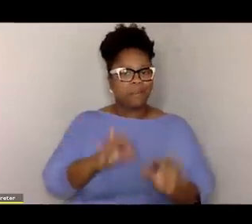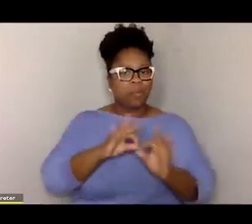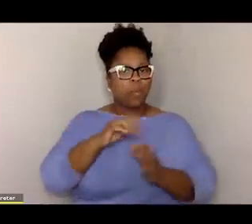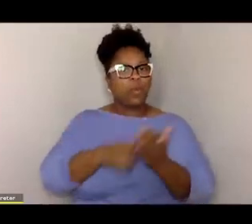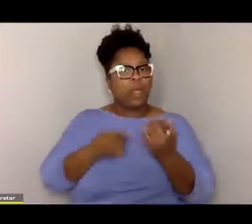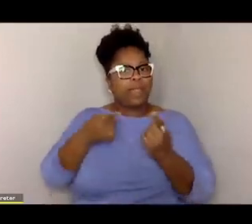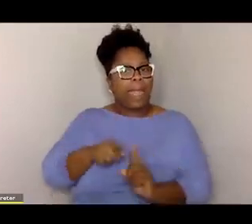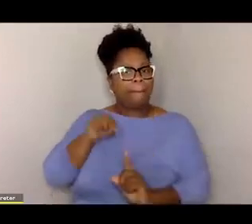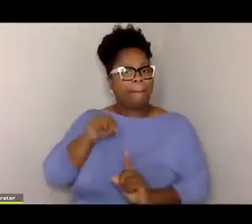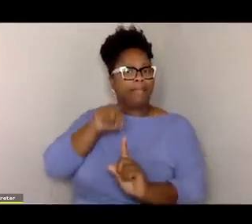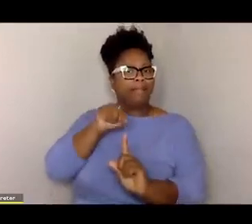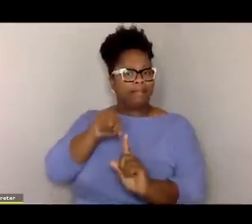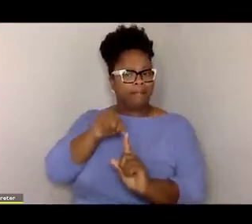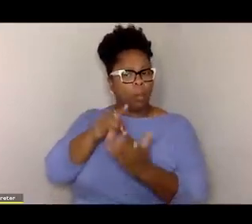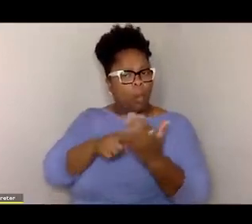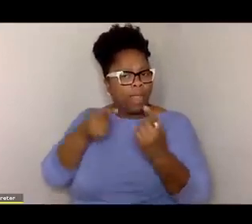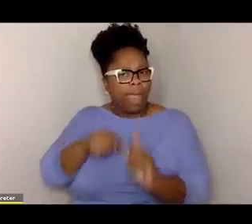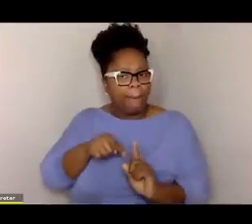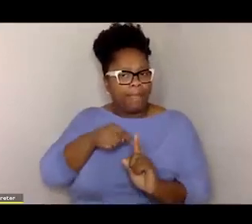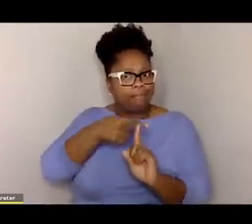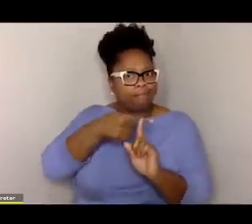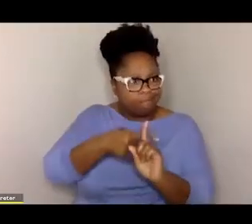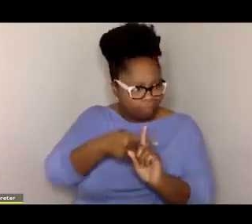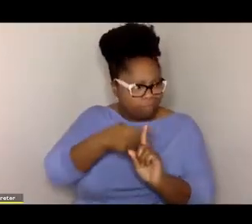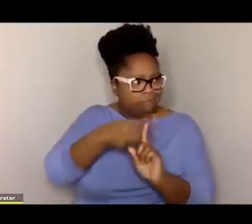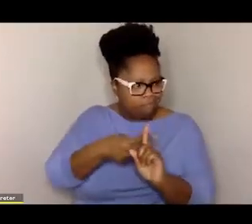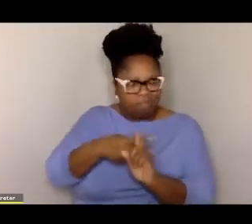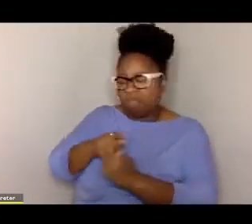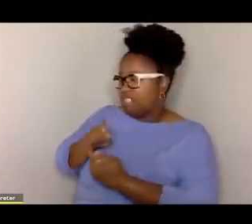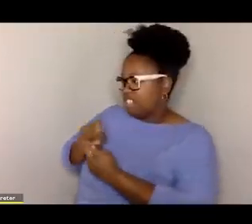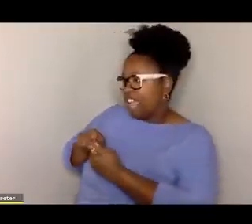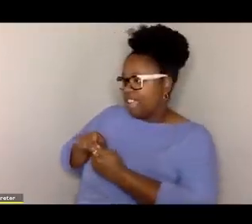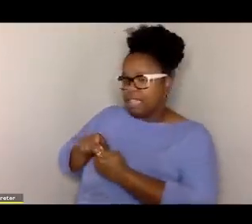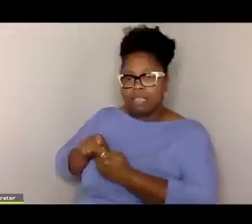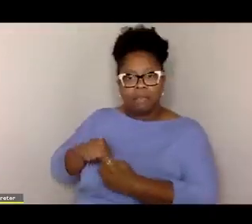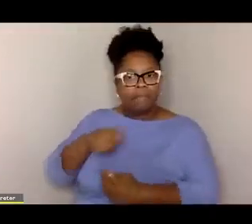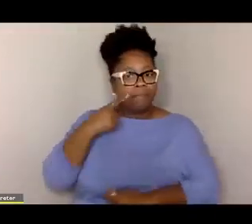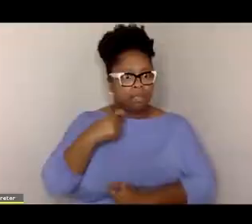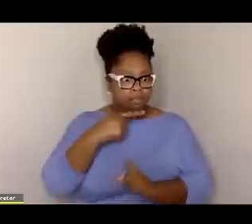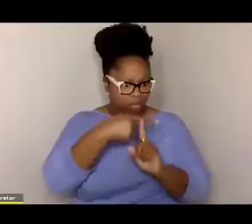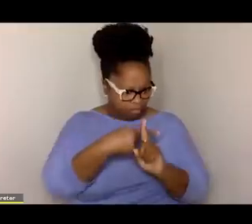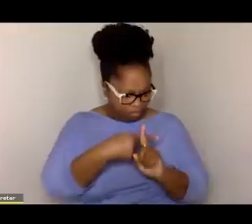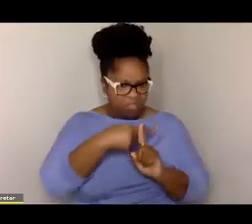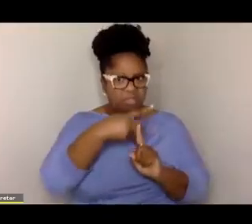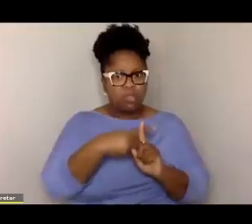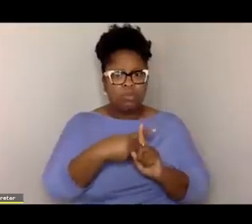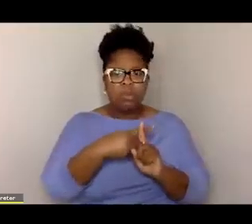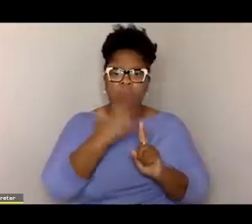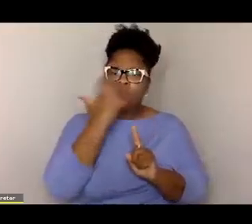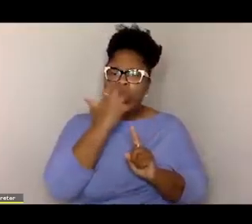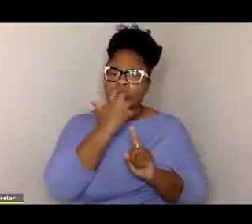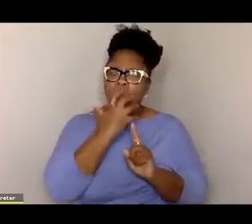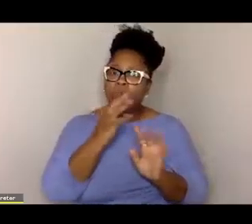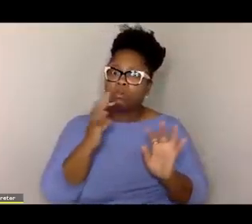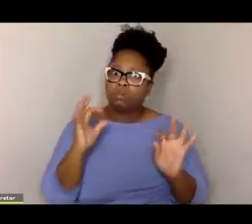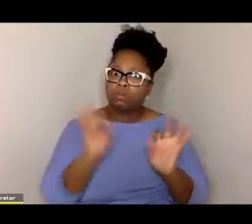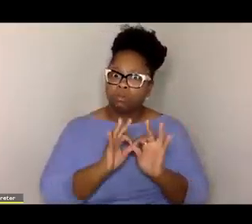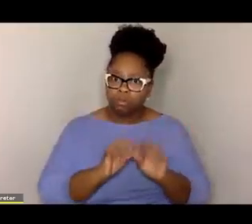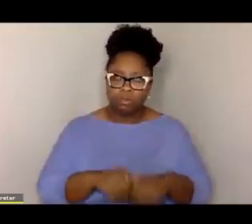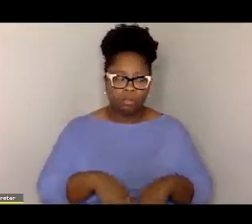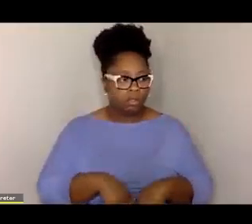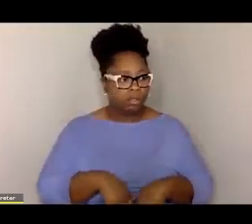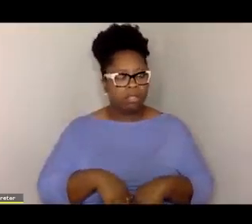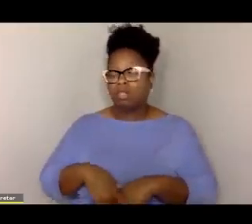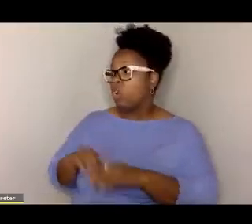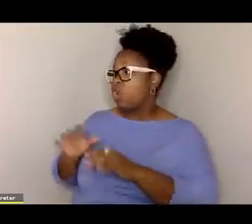what happened, what happened to that child, what happened to you in the first couple of months, because in those first couple of months are really